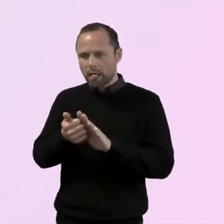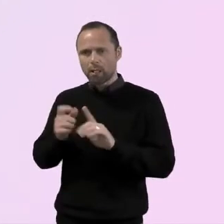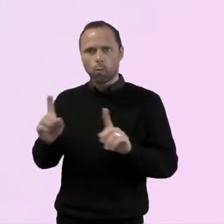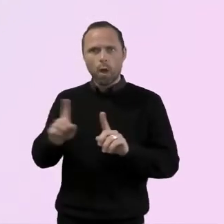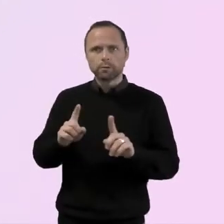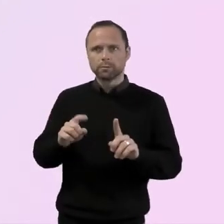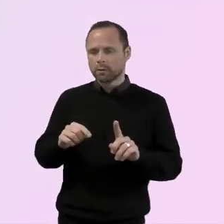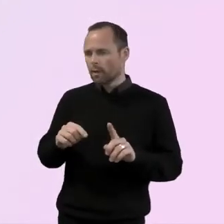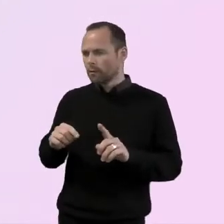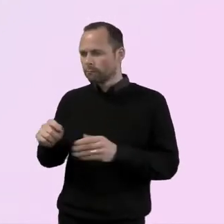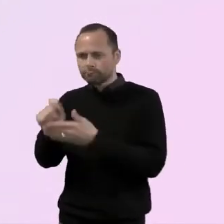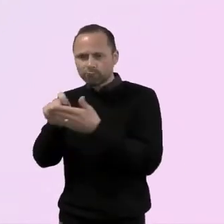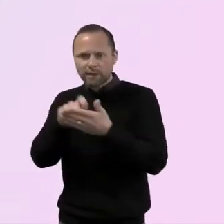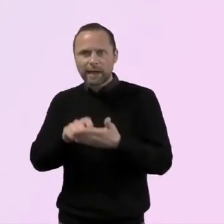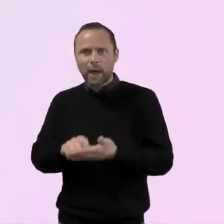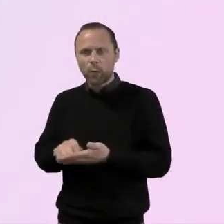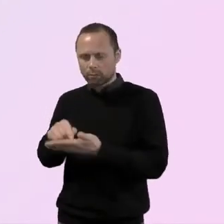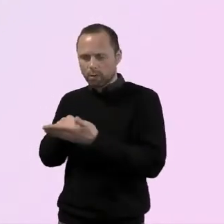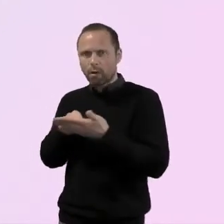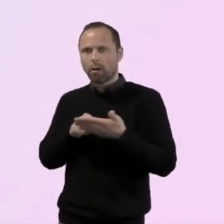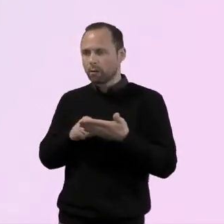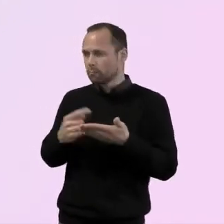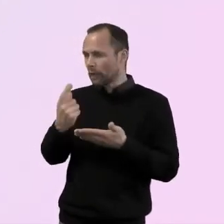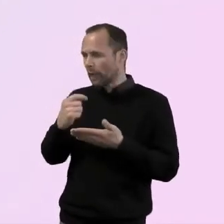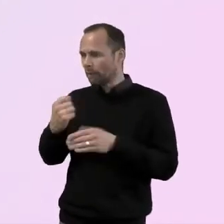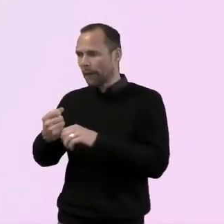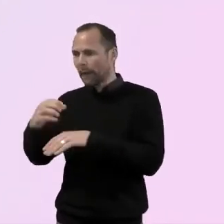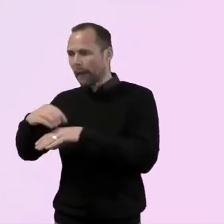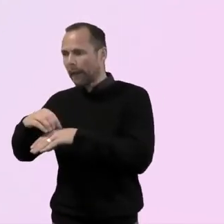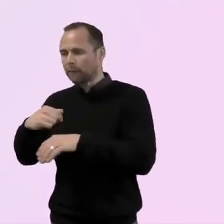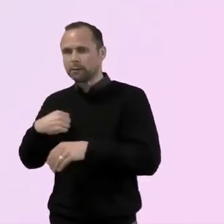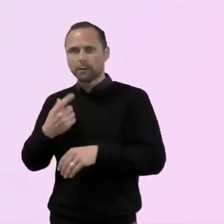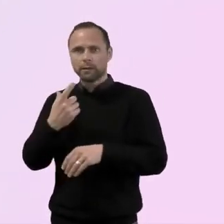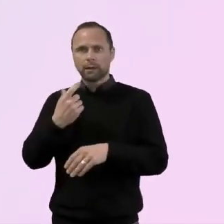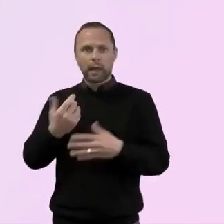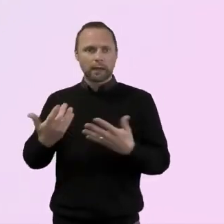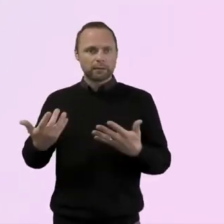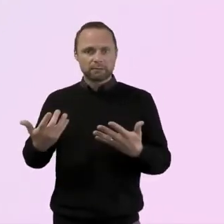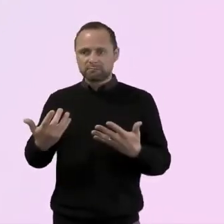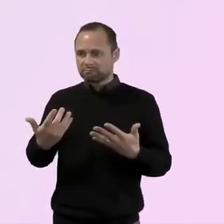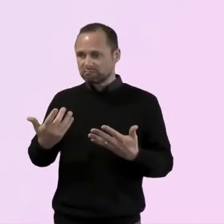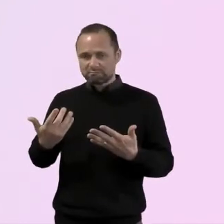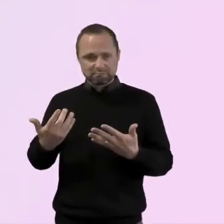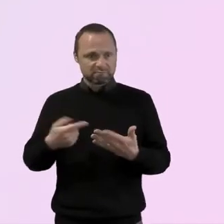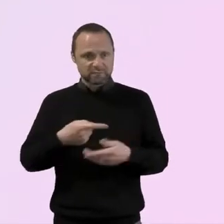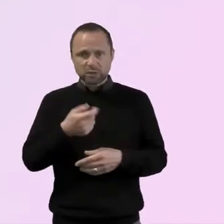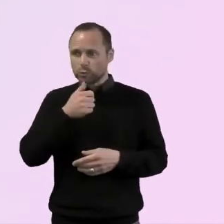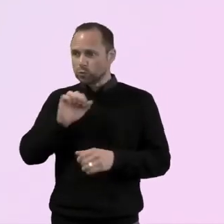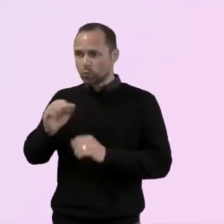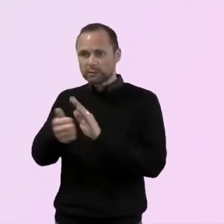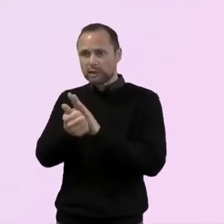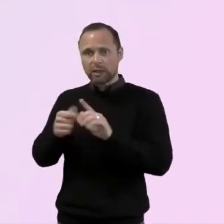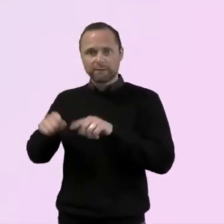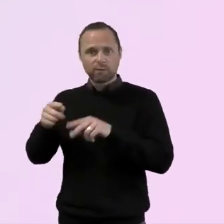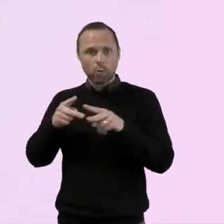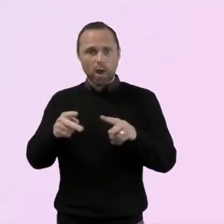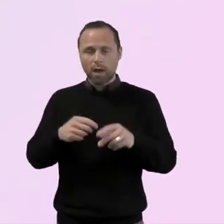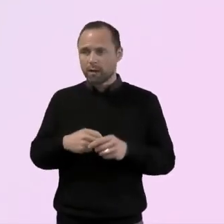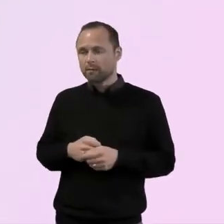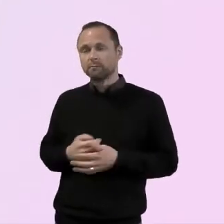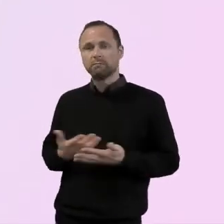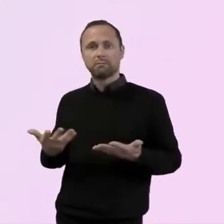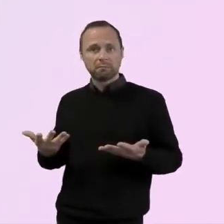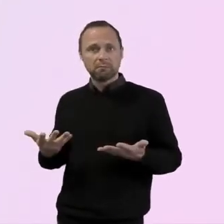together to run a, um, a youth drop in space, but are there, are there different ways you can use the gifts in your congregation? Um,